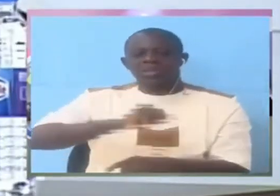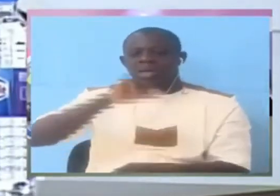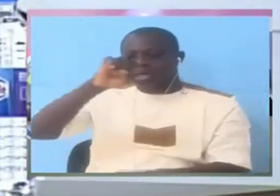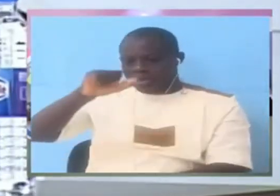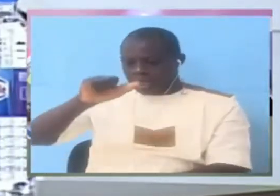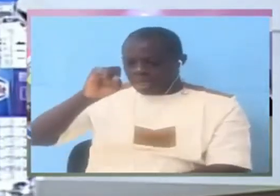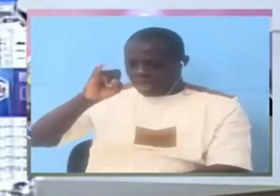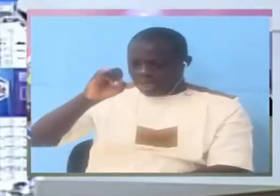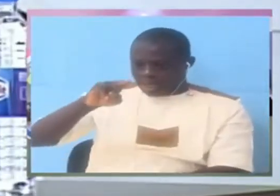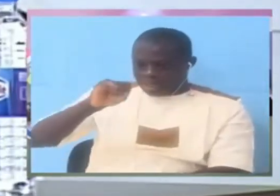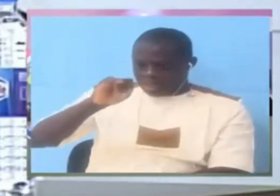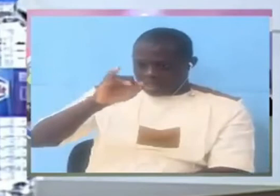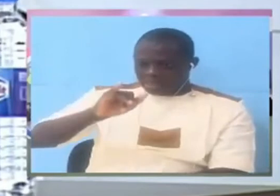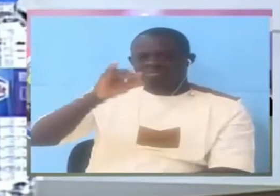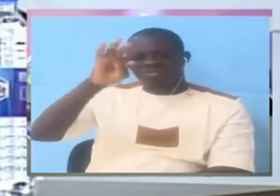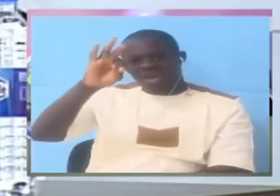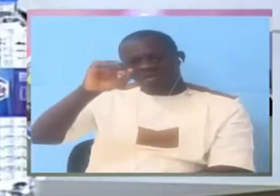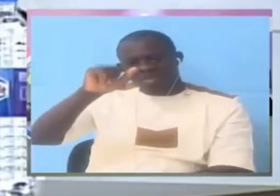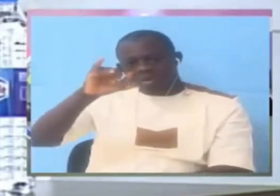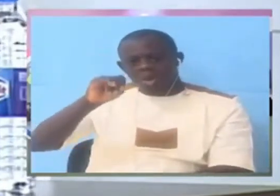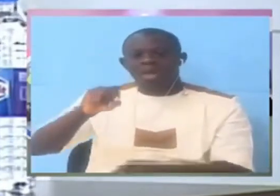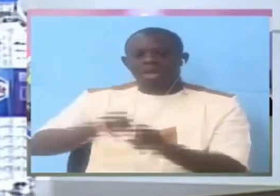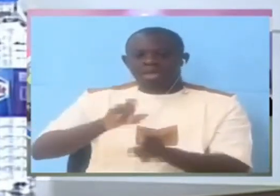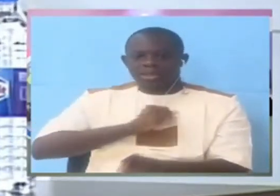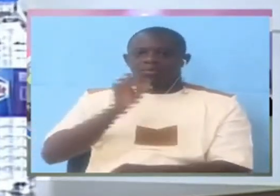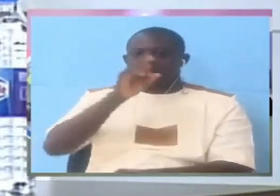they were asking about you because of your notorious.